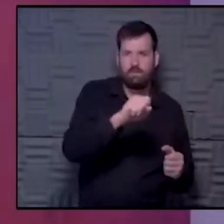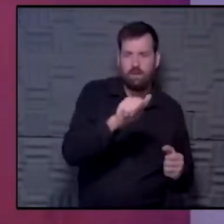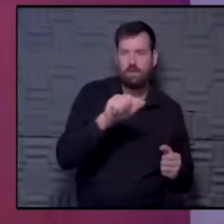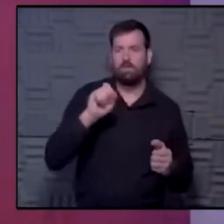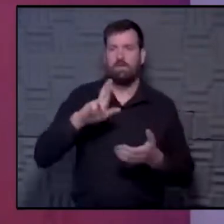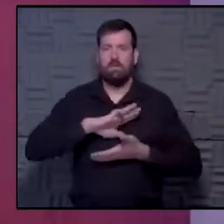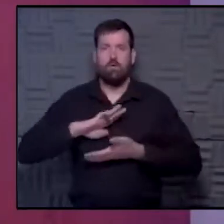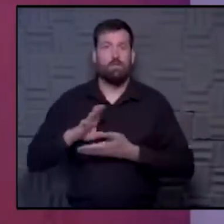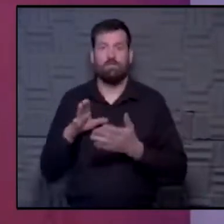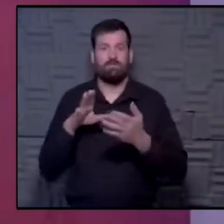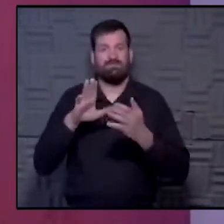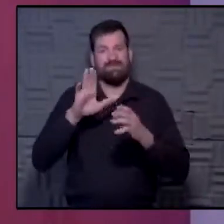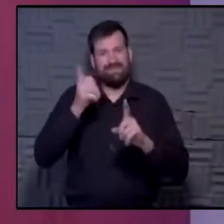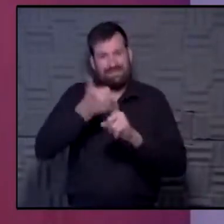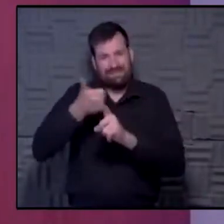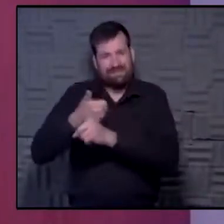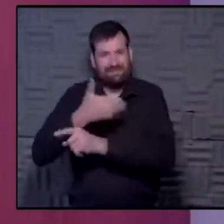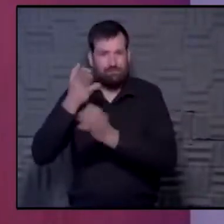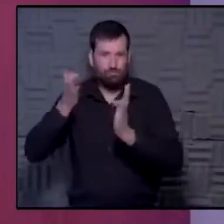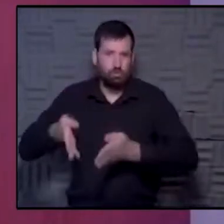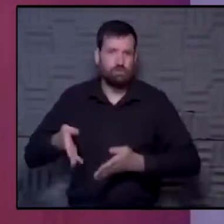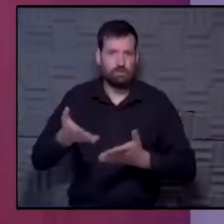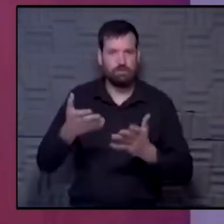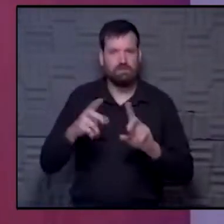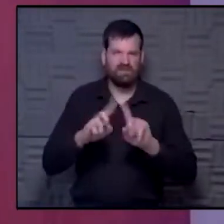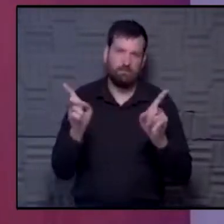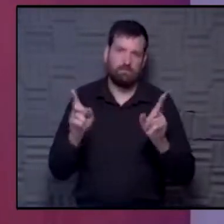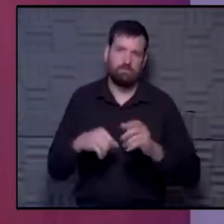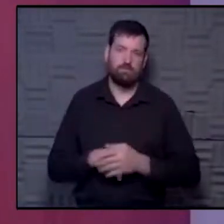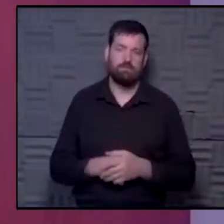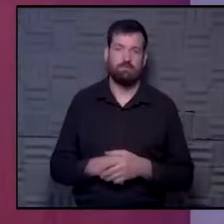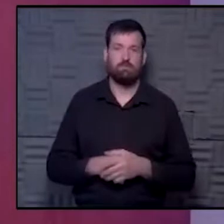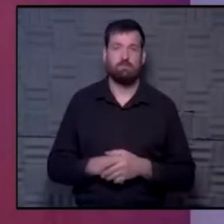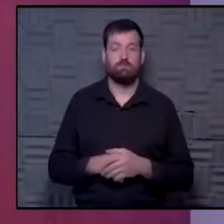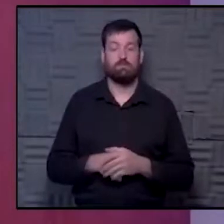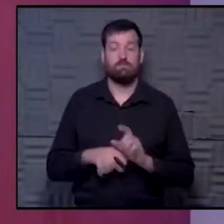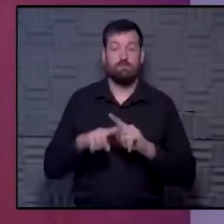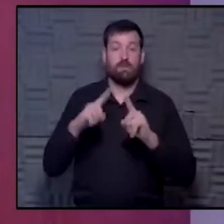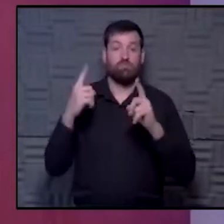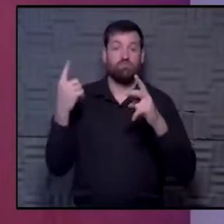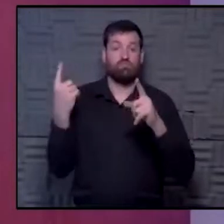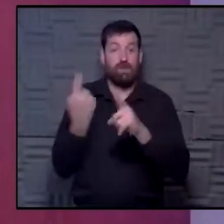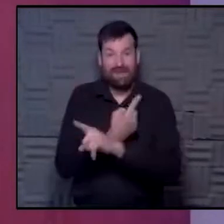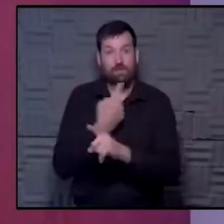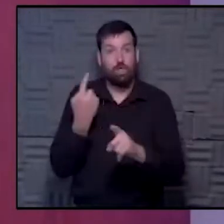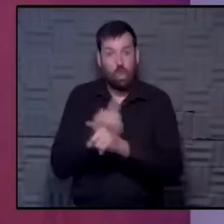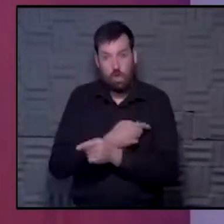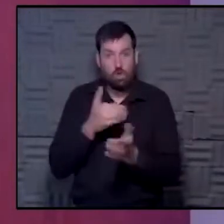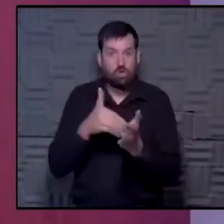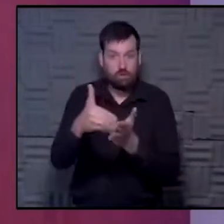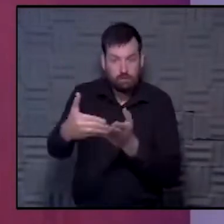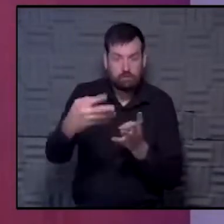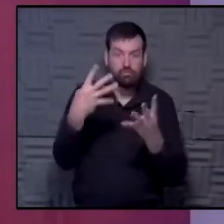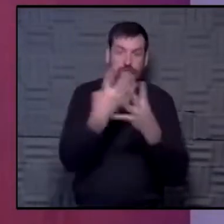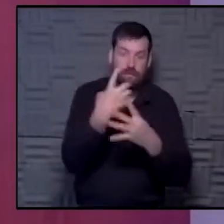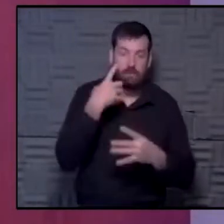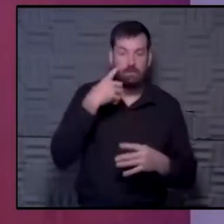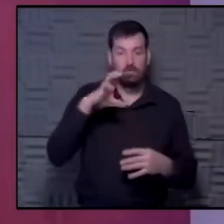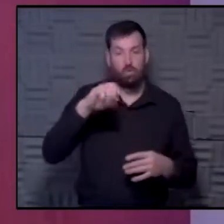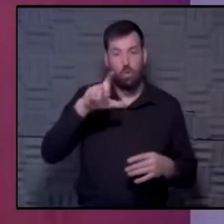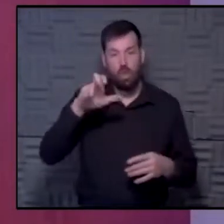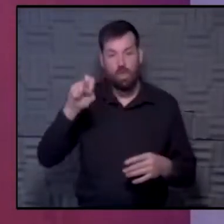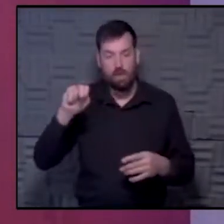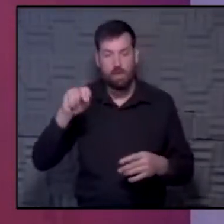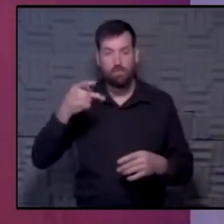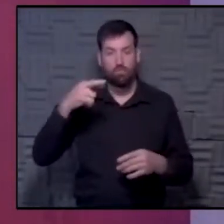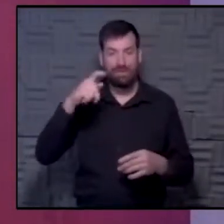the individual biology is different. So I would say that regular screening for breast, colon, prostate cancer